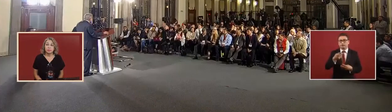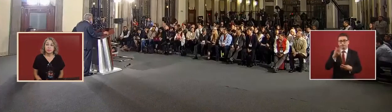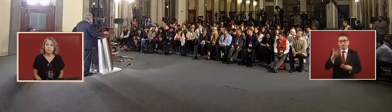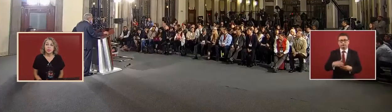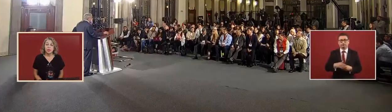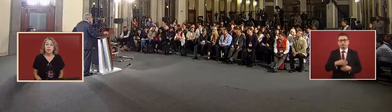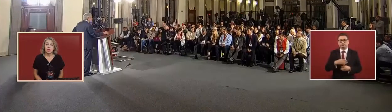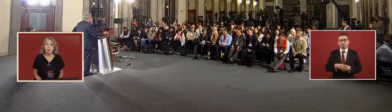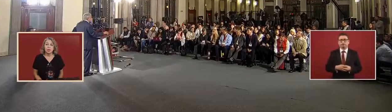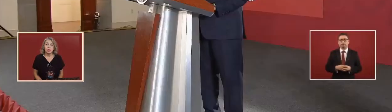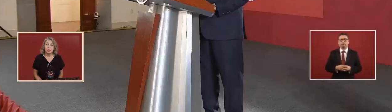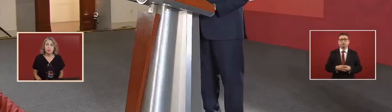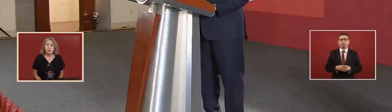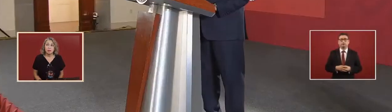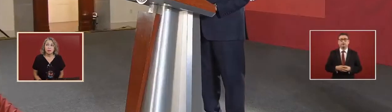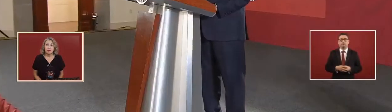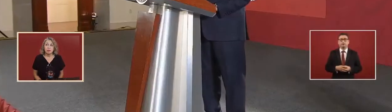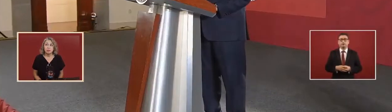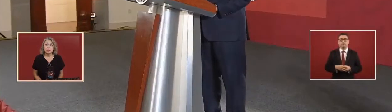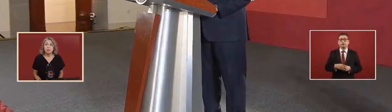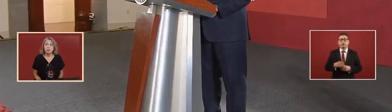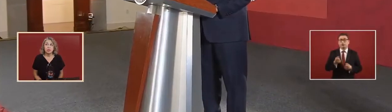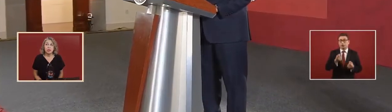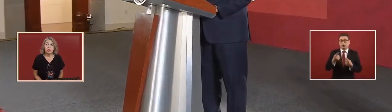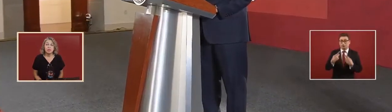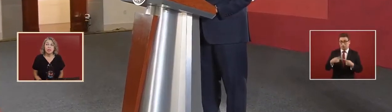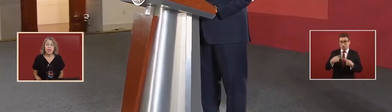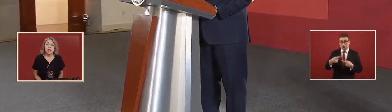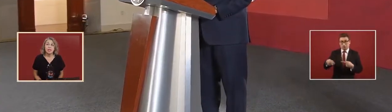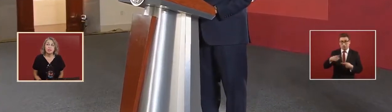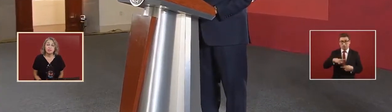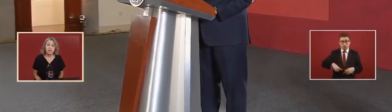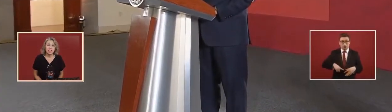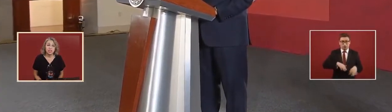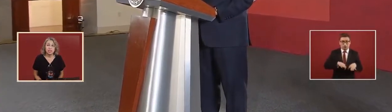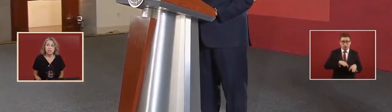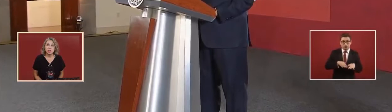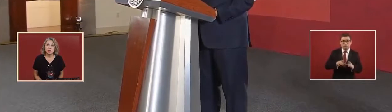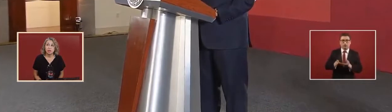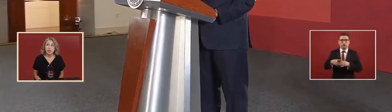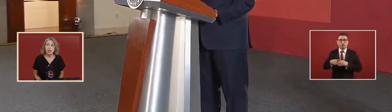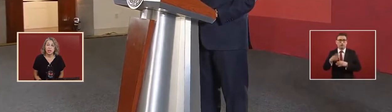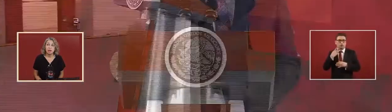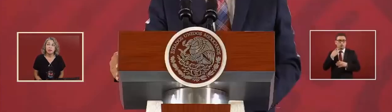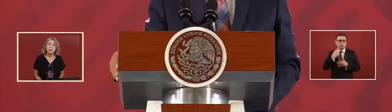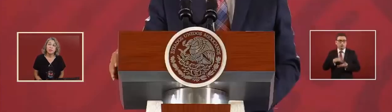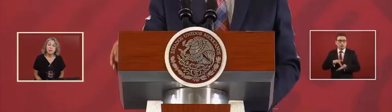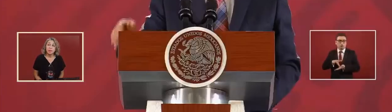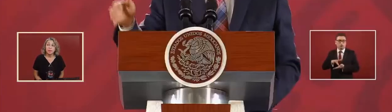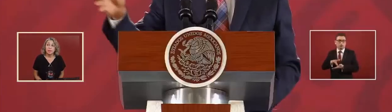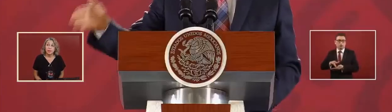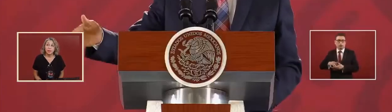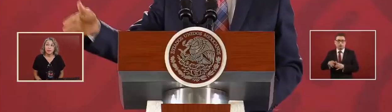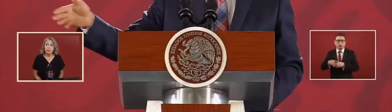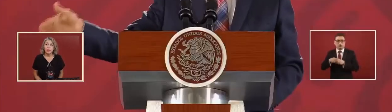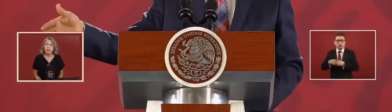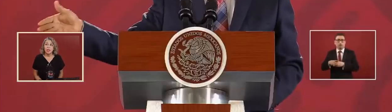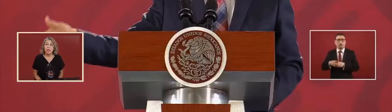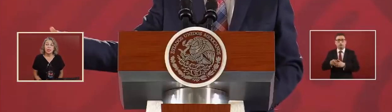So, if they act in a factious way and they participate